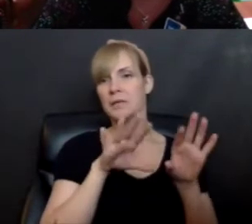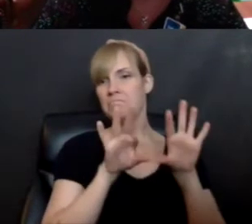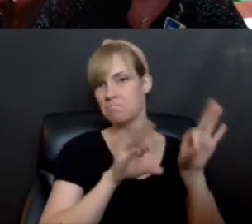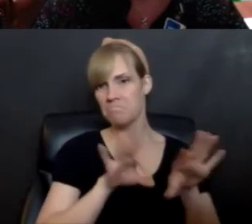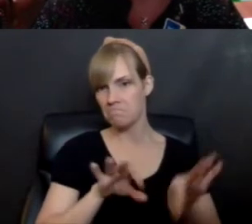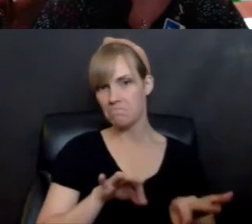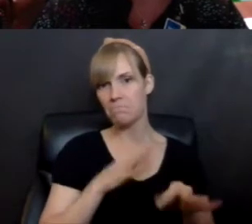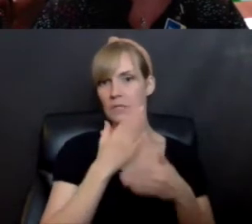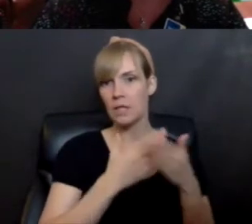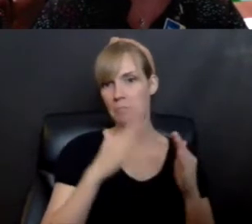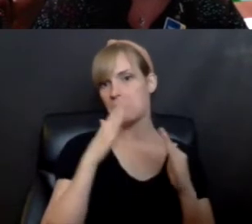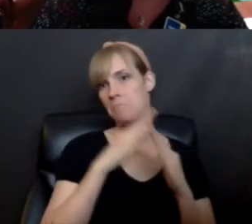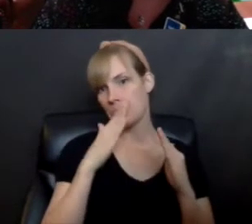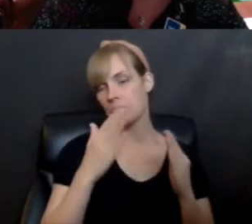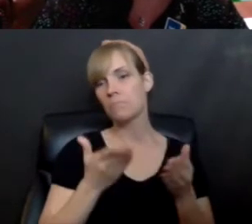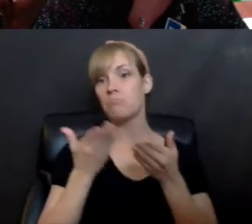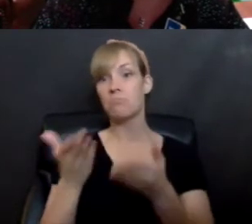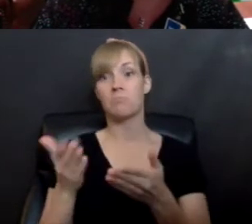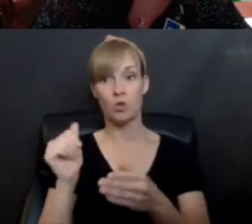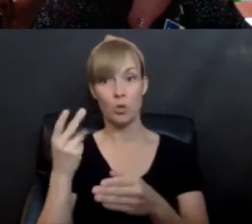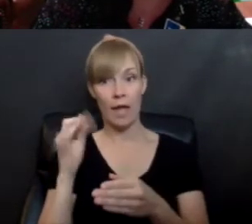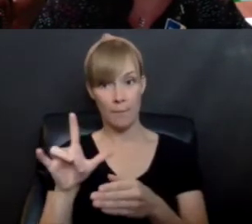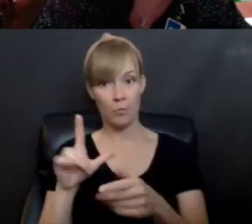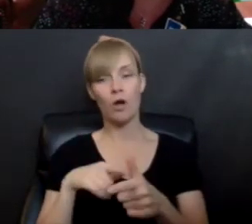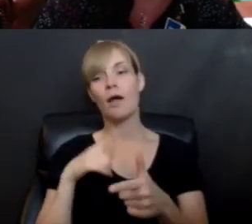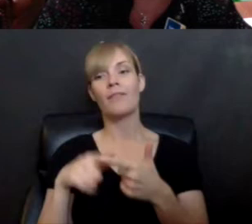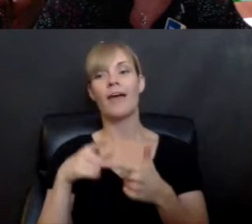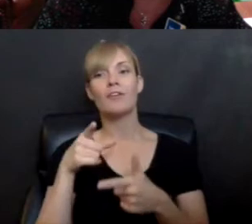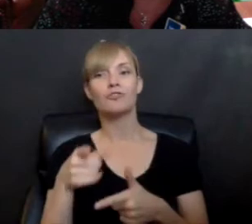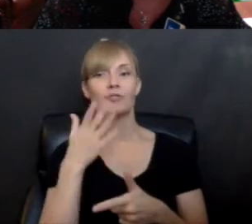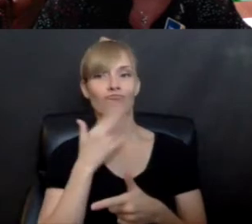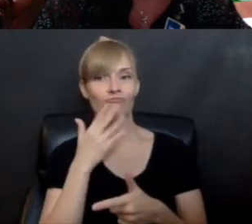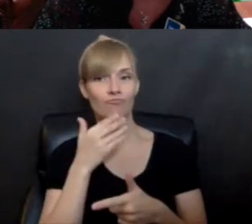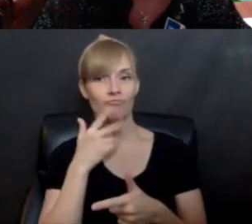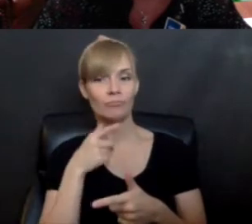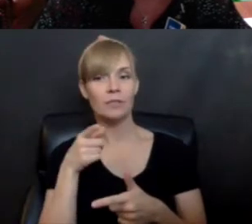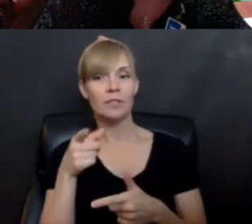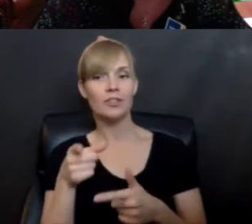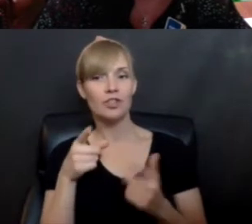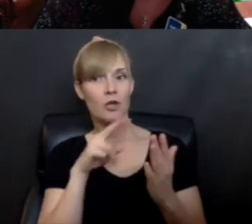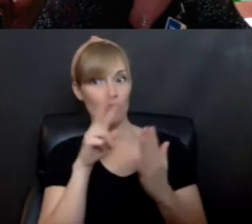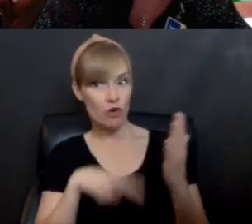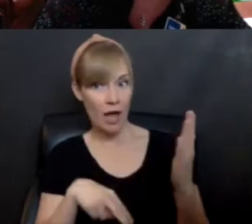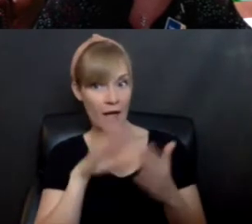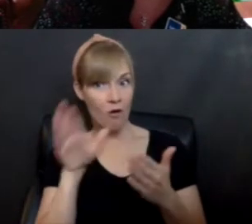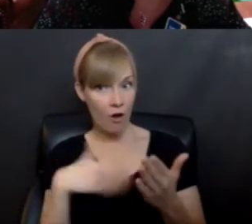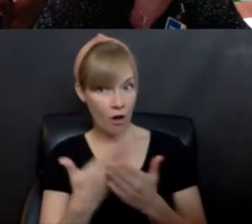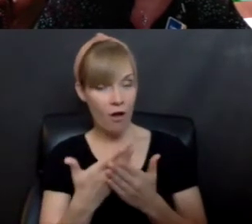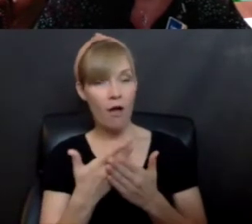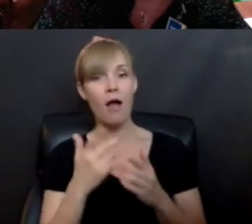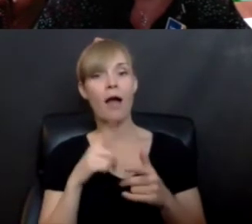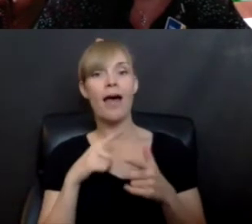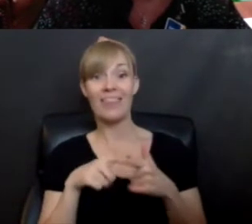them for her to read. And April was so generous with her time. She read them all. She sent